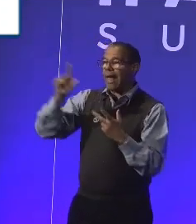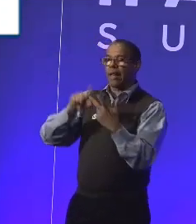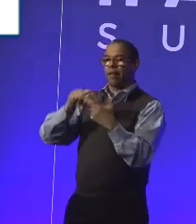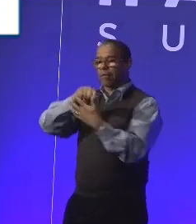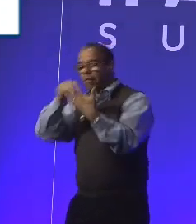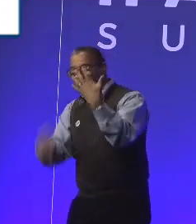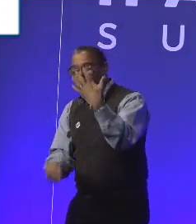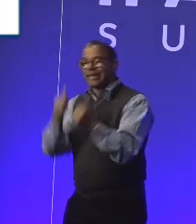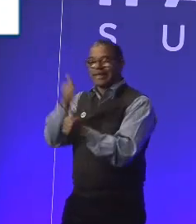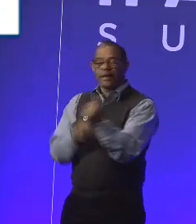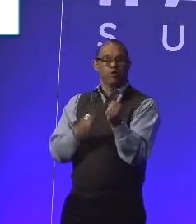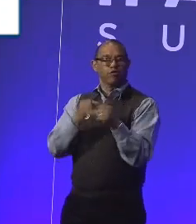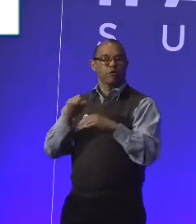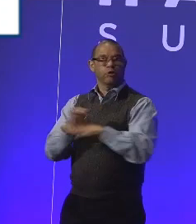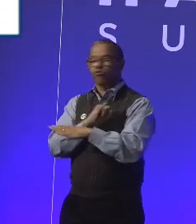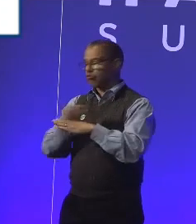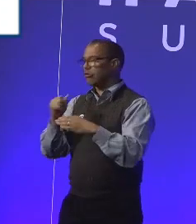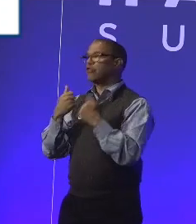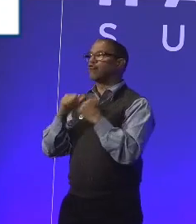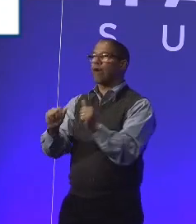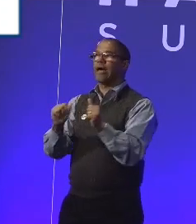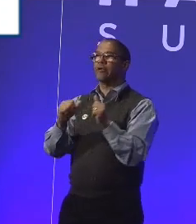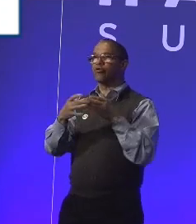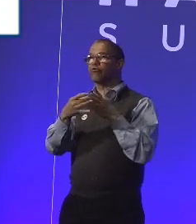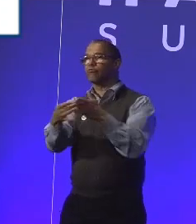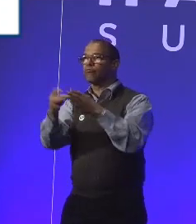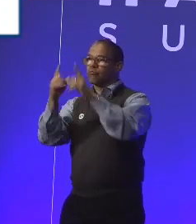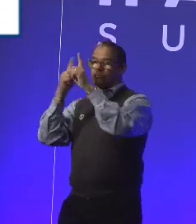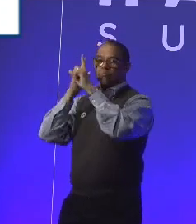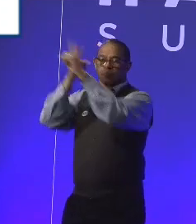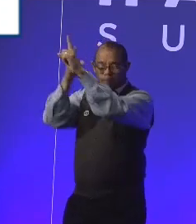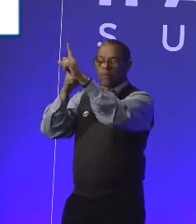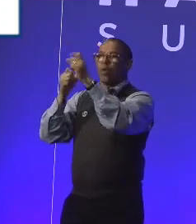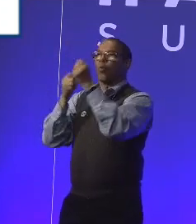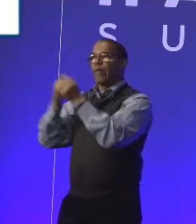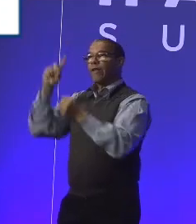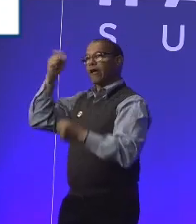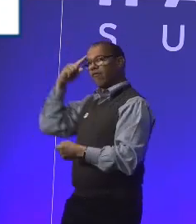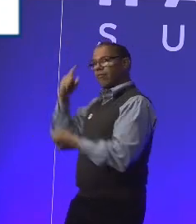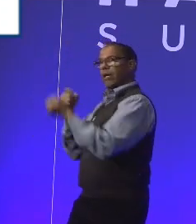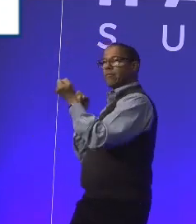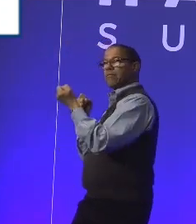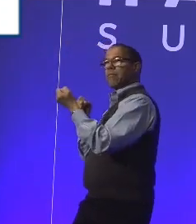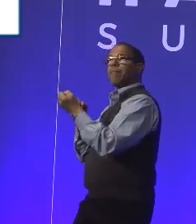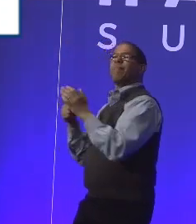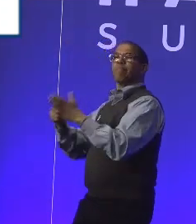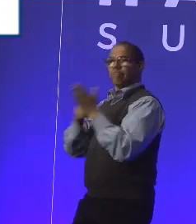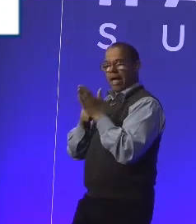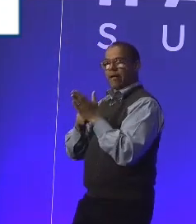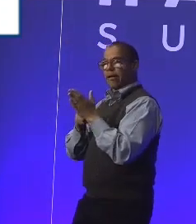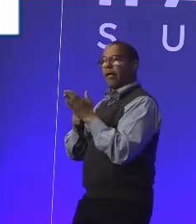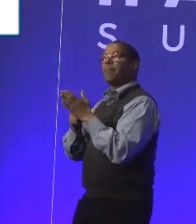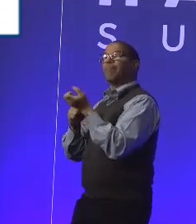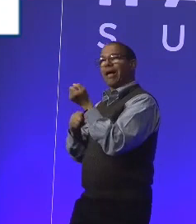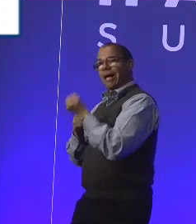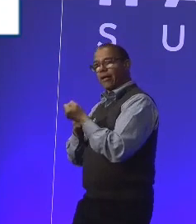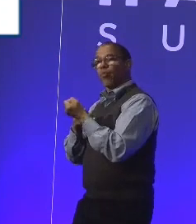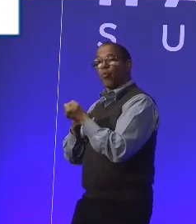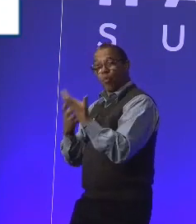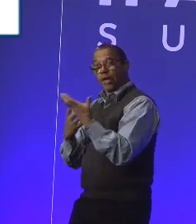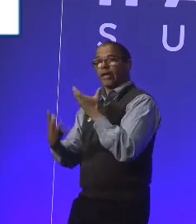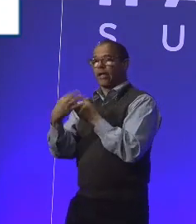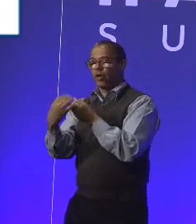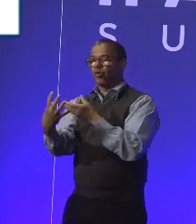industries trying to drive change with the mandate of the UK government behind them. And I think that's a really excellent leadership message.